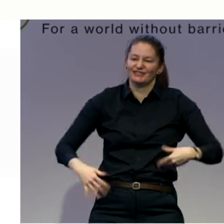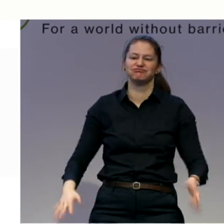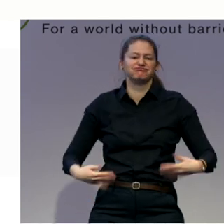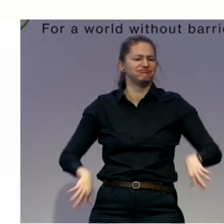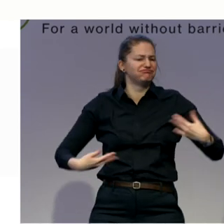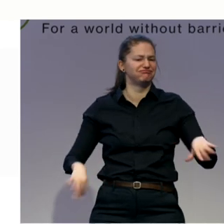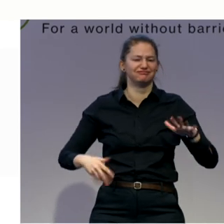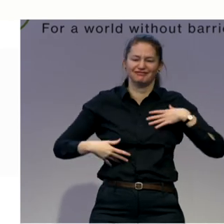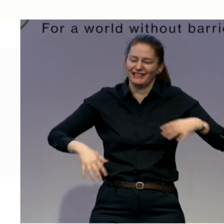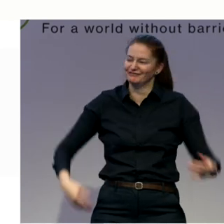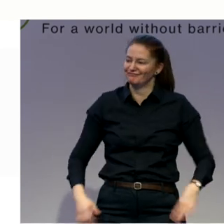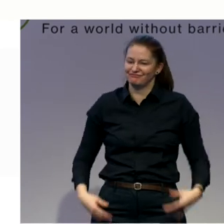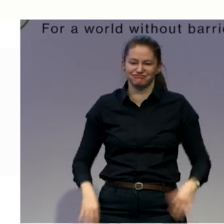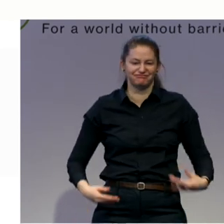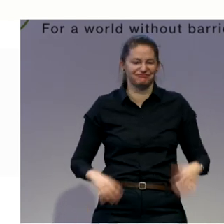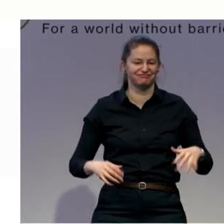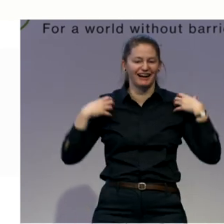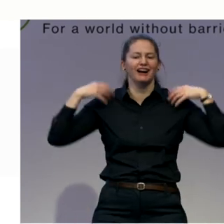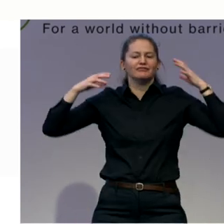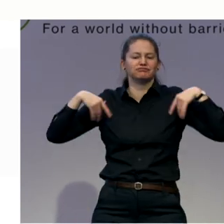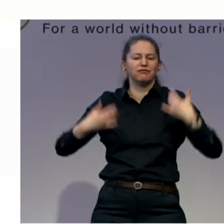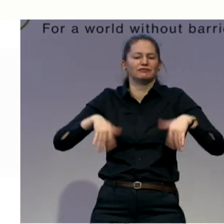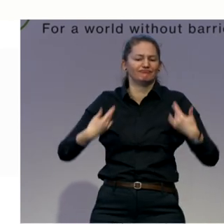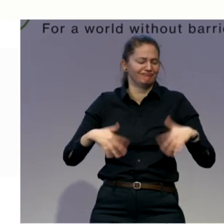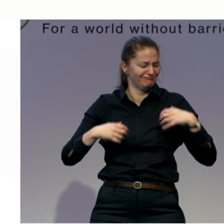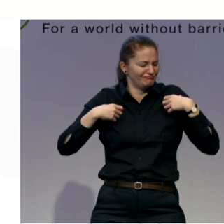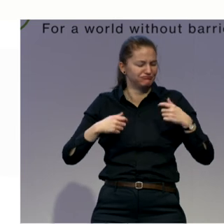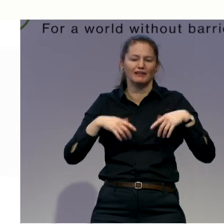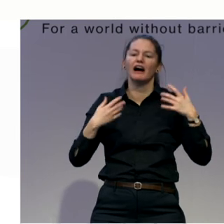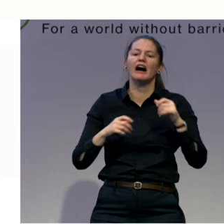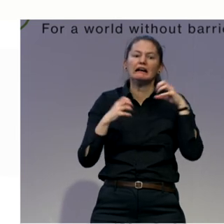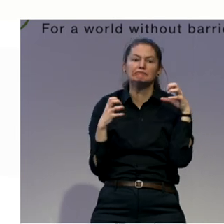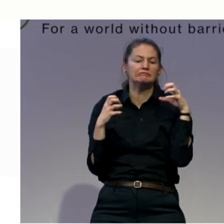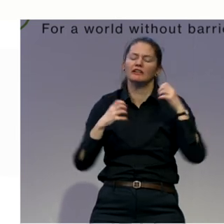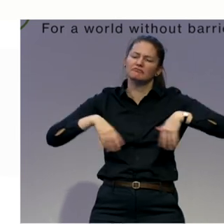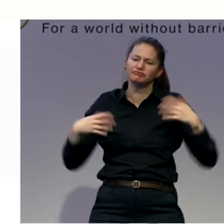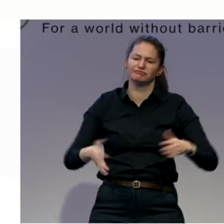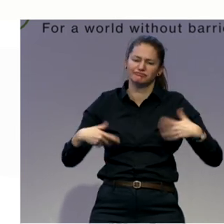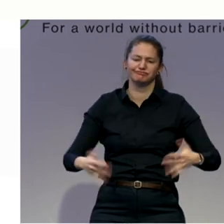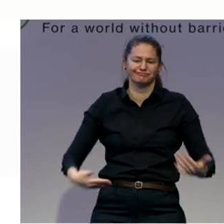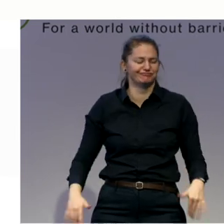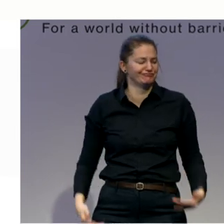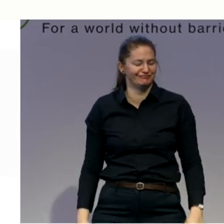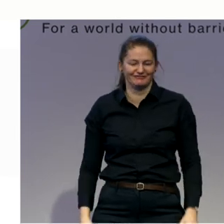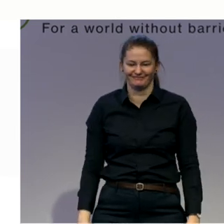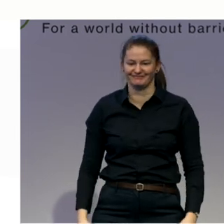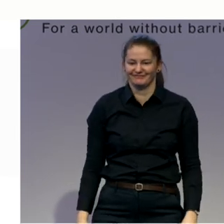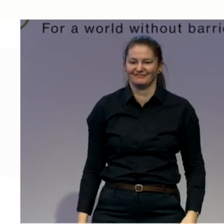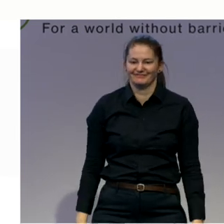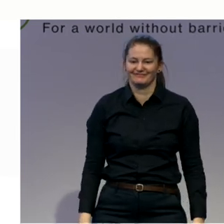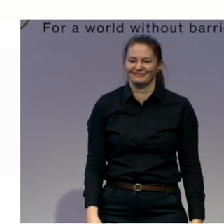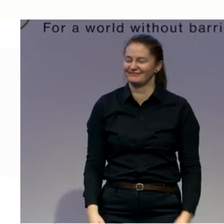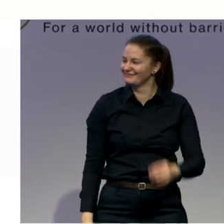Kind of pull them into the ears and down. Relax. Now, the next exercise is for those